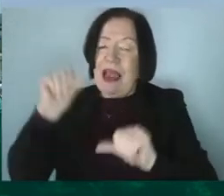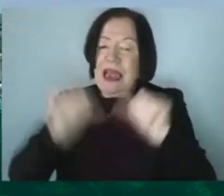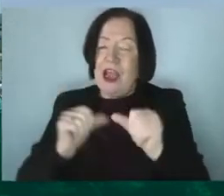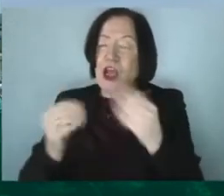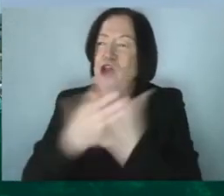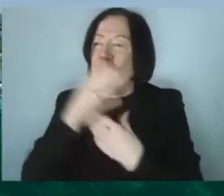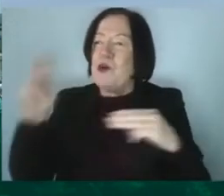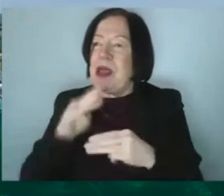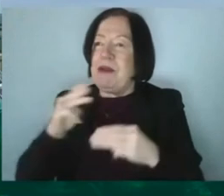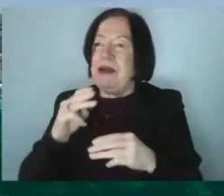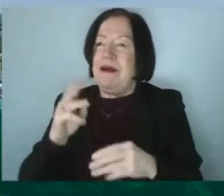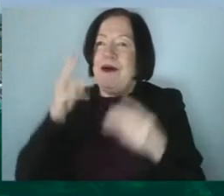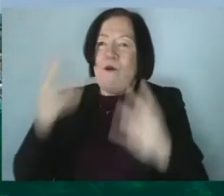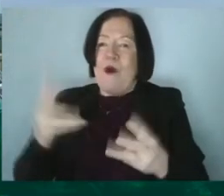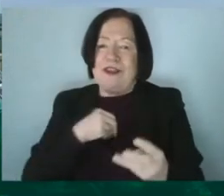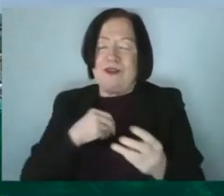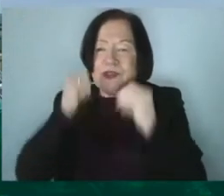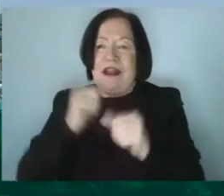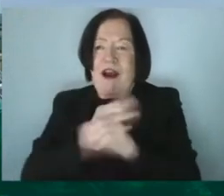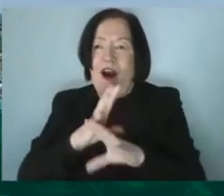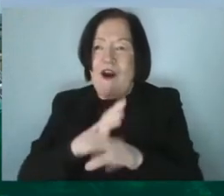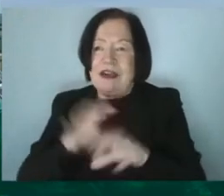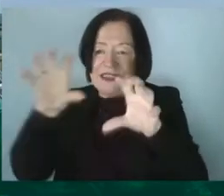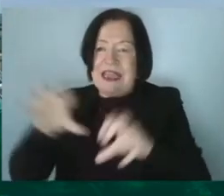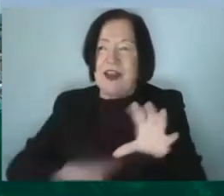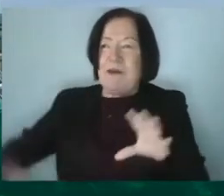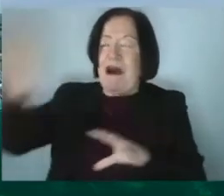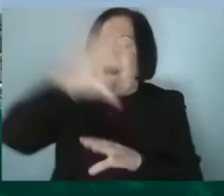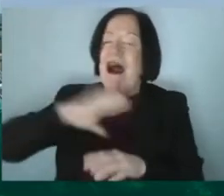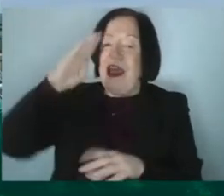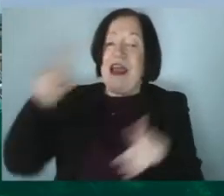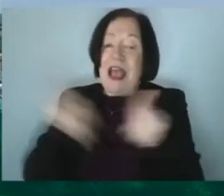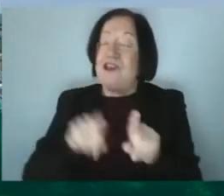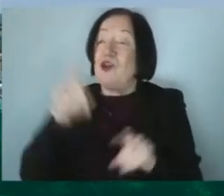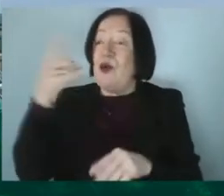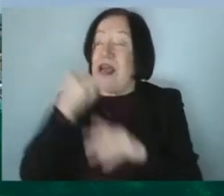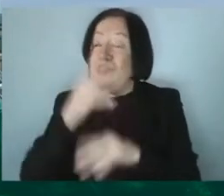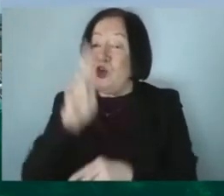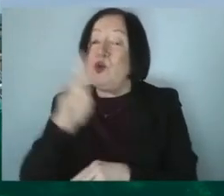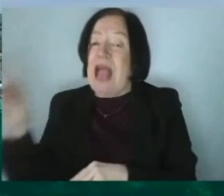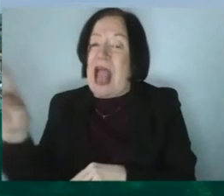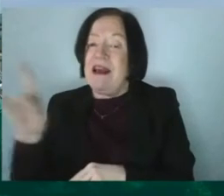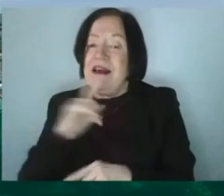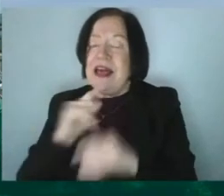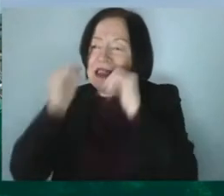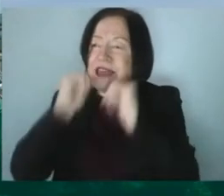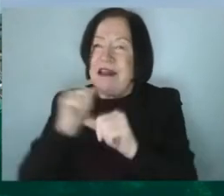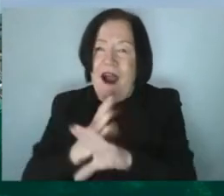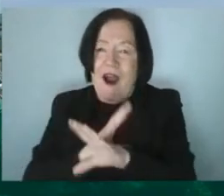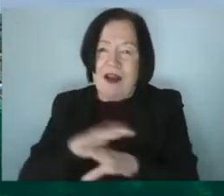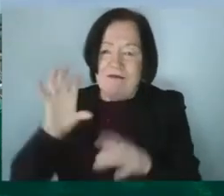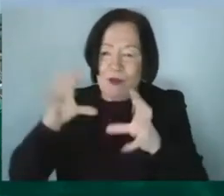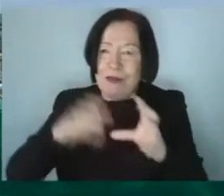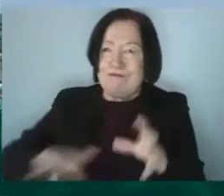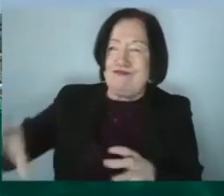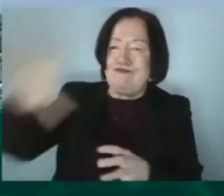aspiring to attend all the stadiums in ireland as well as going to the stadiums in the uk but attending all the stadiums in ireland that are